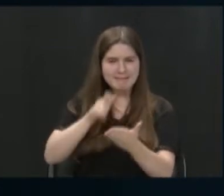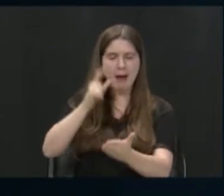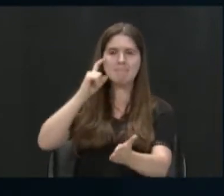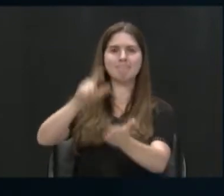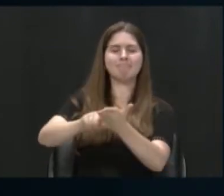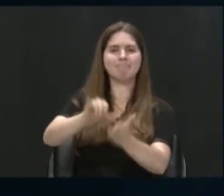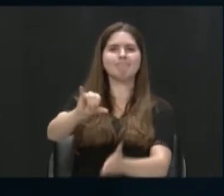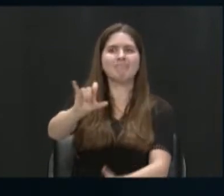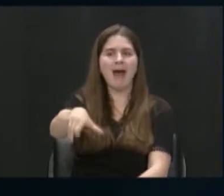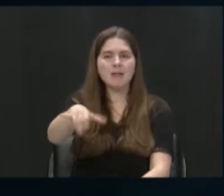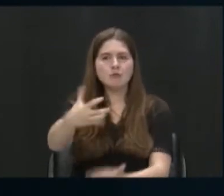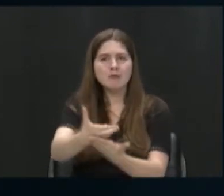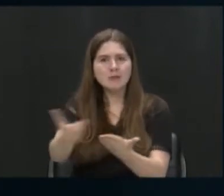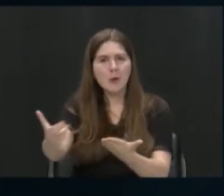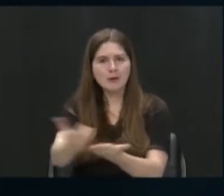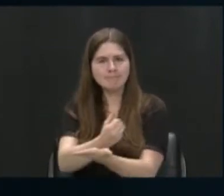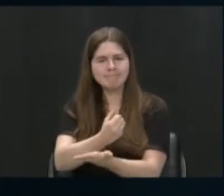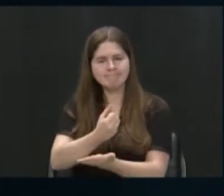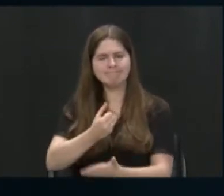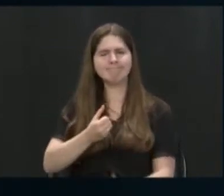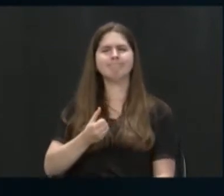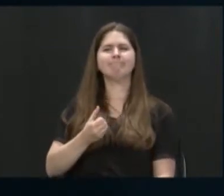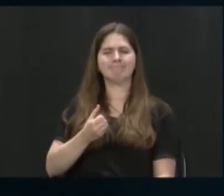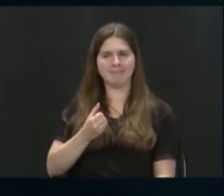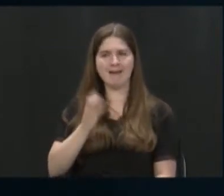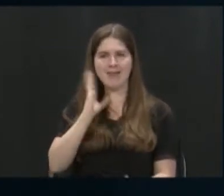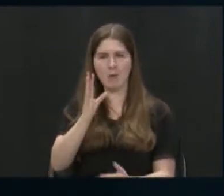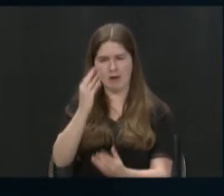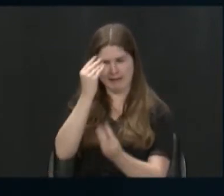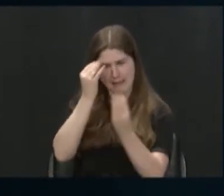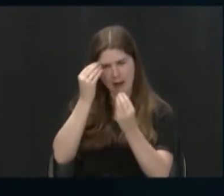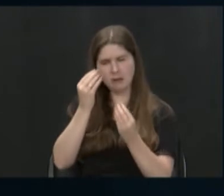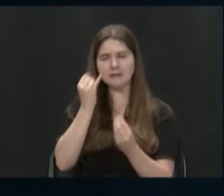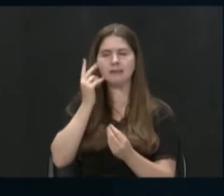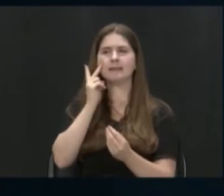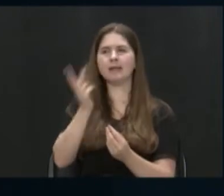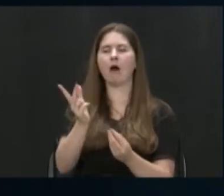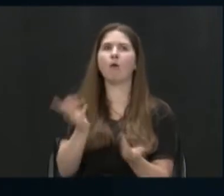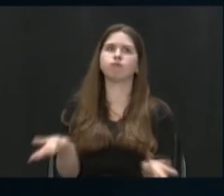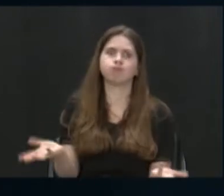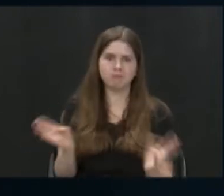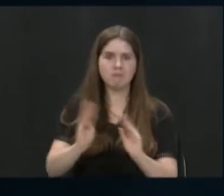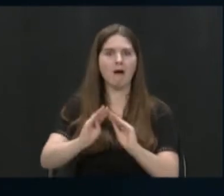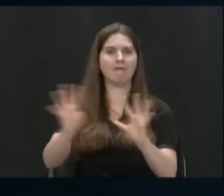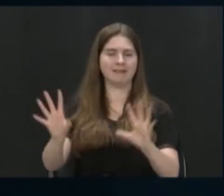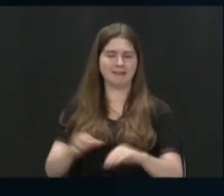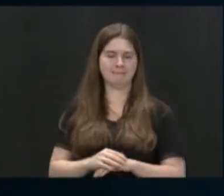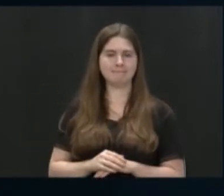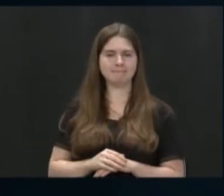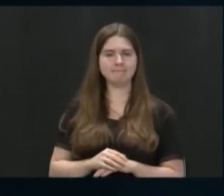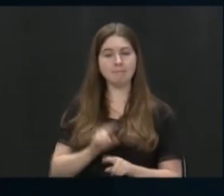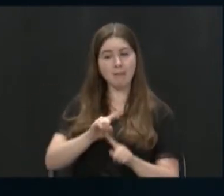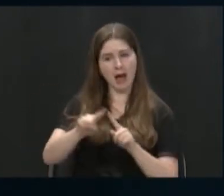So that's, I think, upon reflection, then they'll be like, well, obviously, right? But it's also central to our enjoyment in the